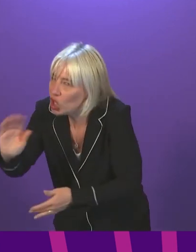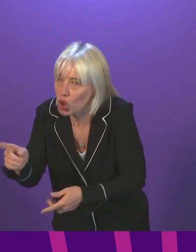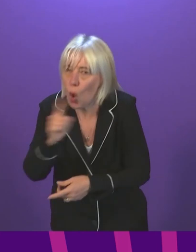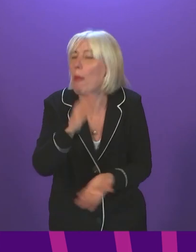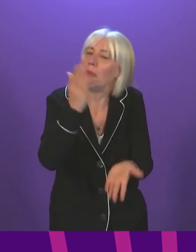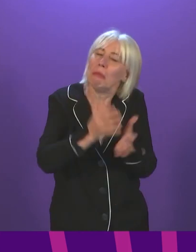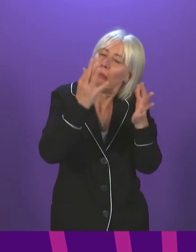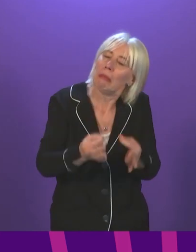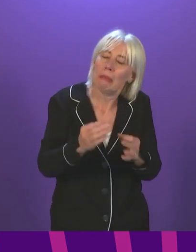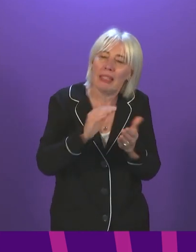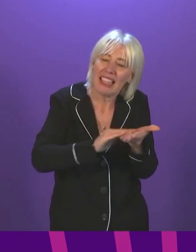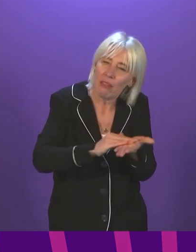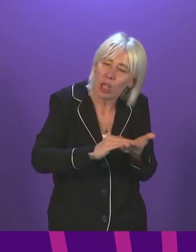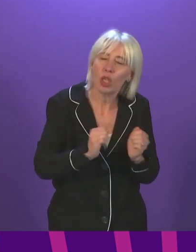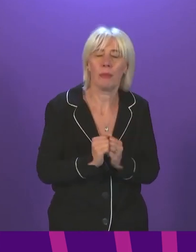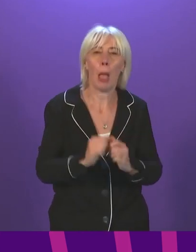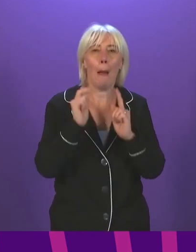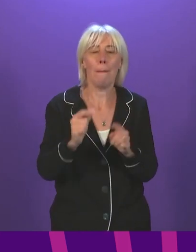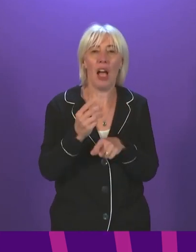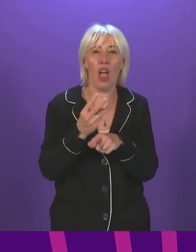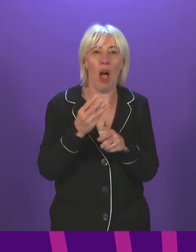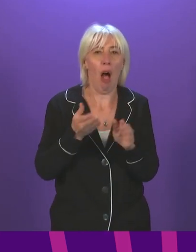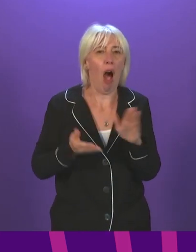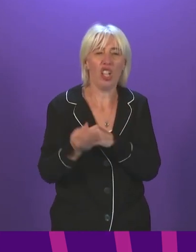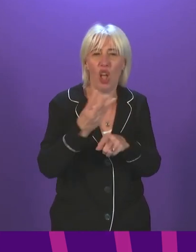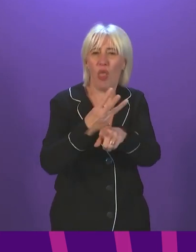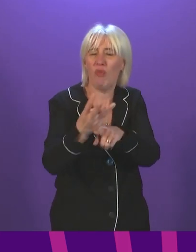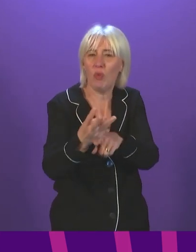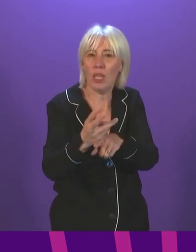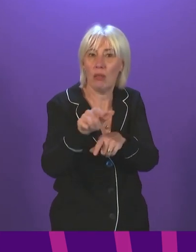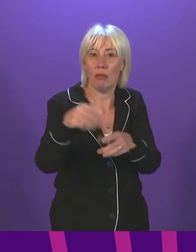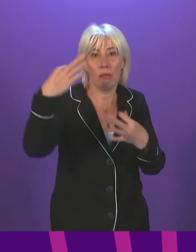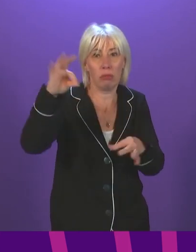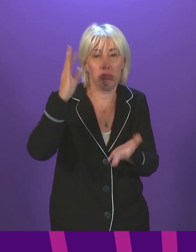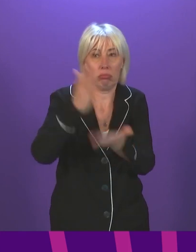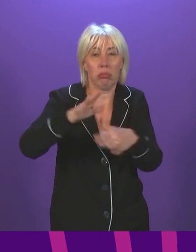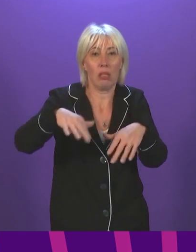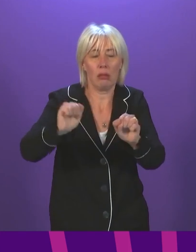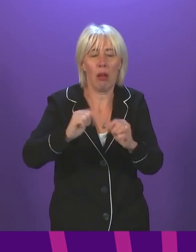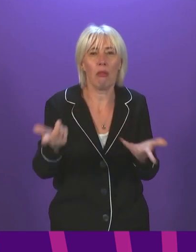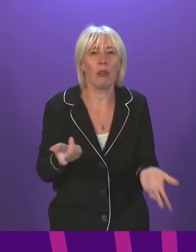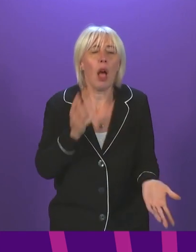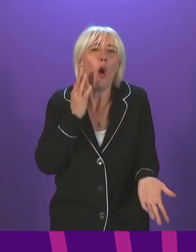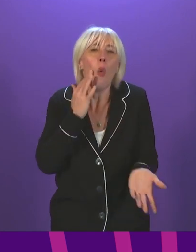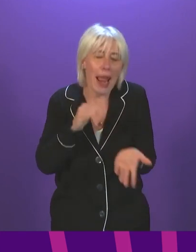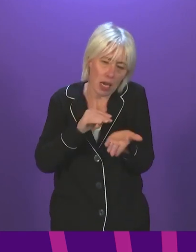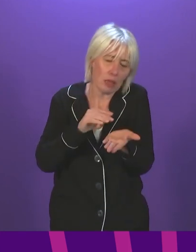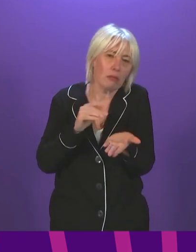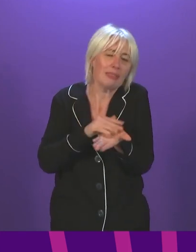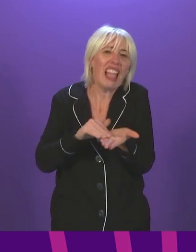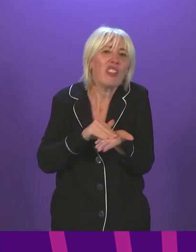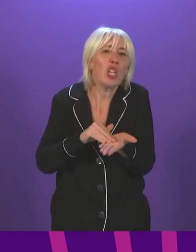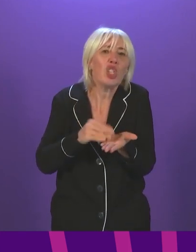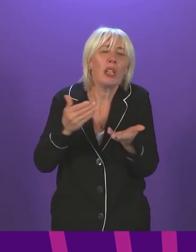With the scheme due to start in less than three weeks' time, can you tell businesses when a definition will be given to them